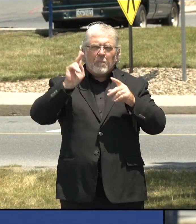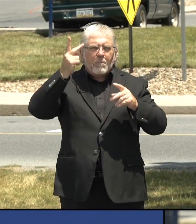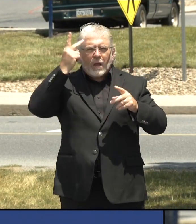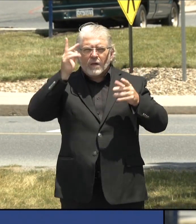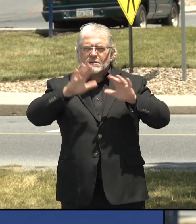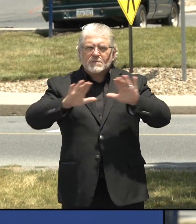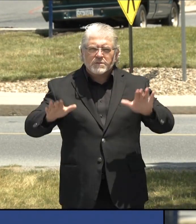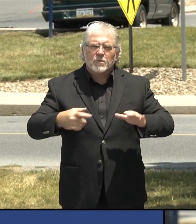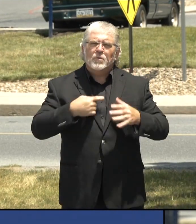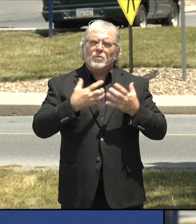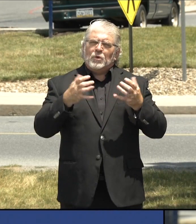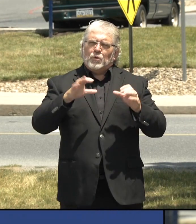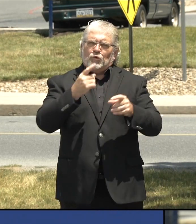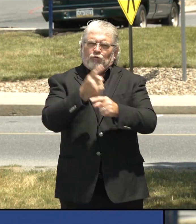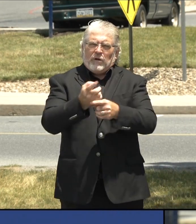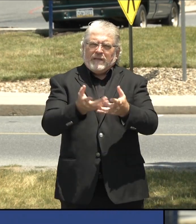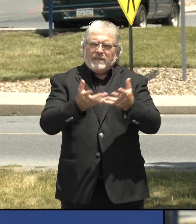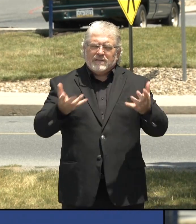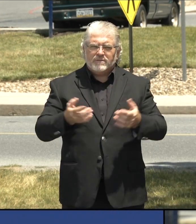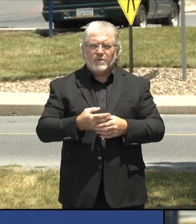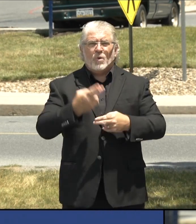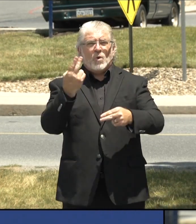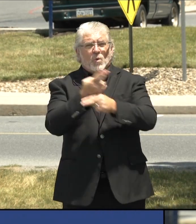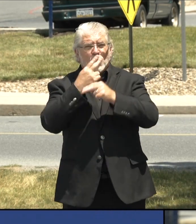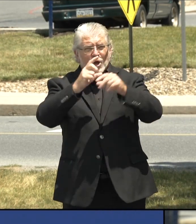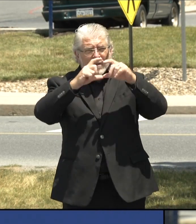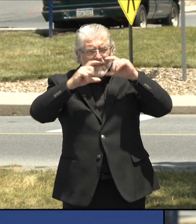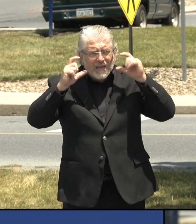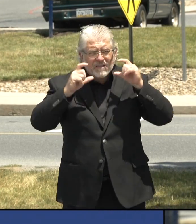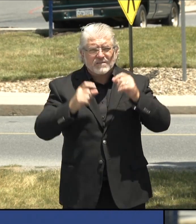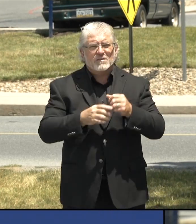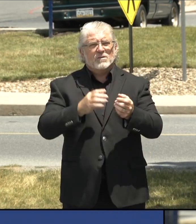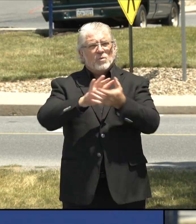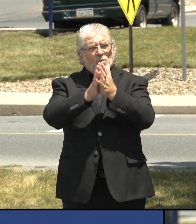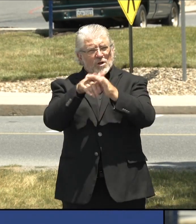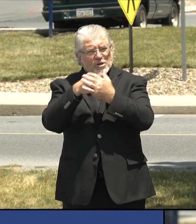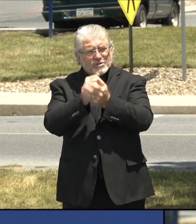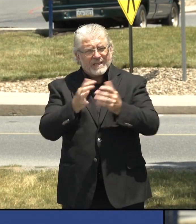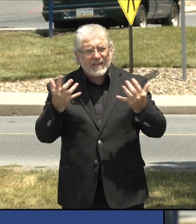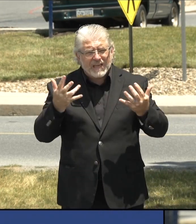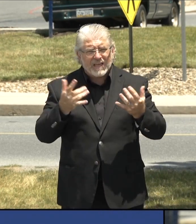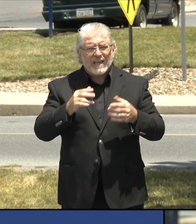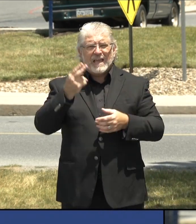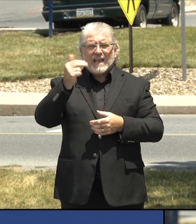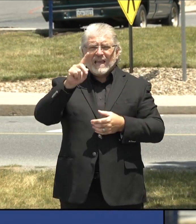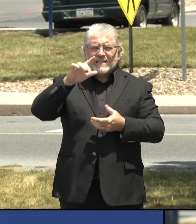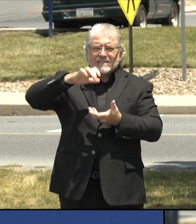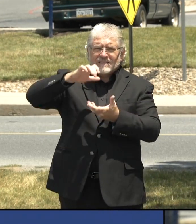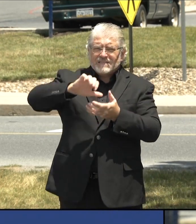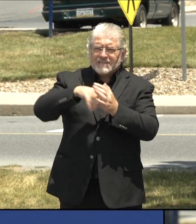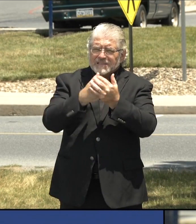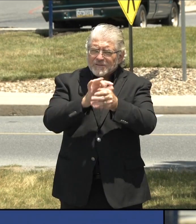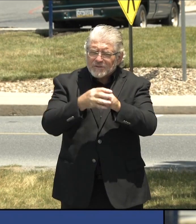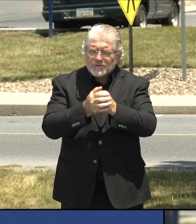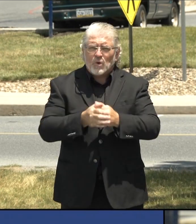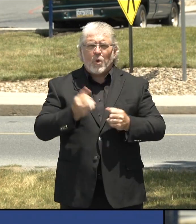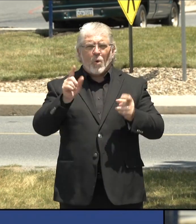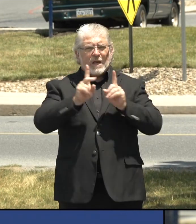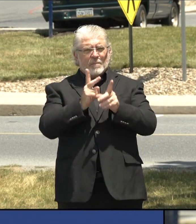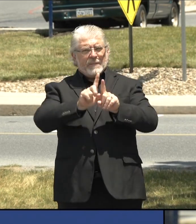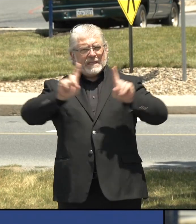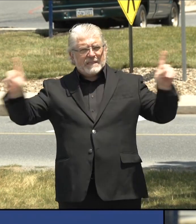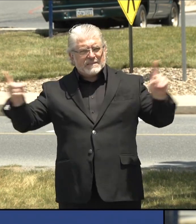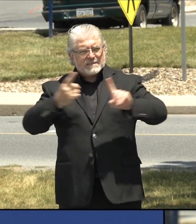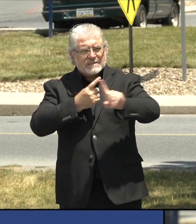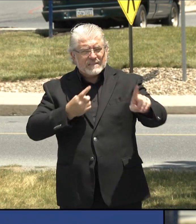So wearing a mask, washing your hands, practicing social distance. If you're sick, staying home from work, those things actually make a difference so that